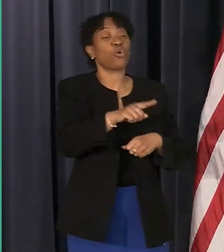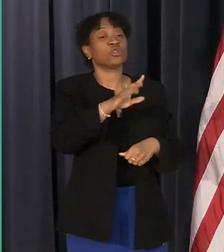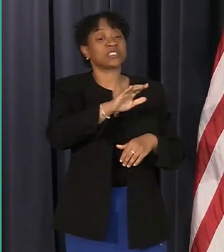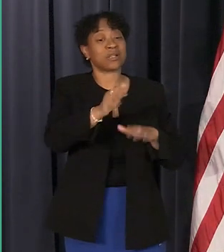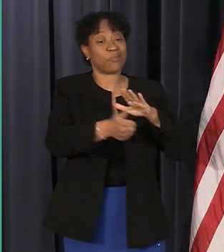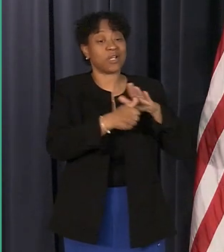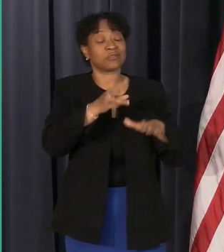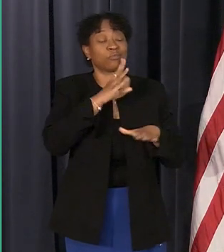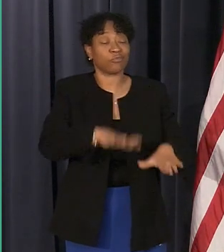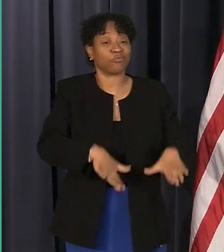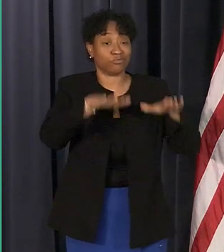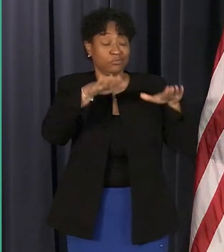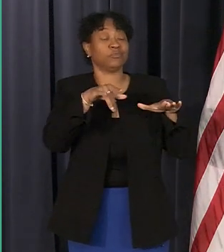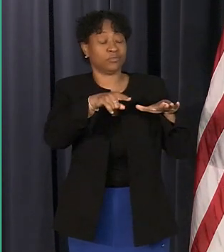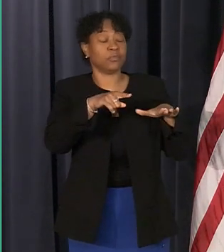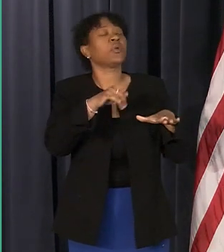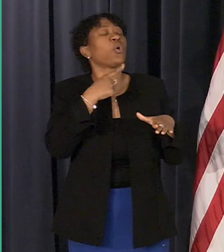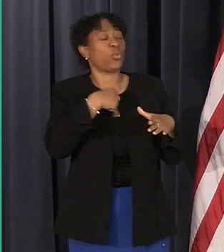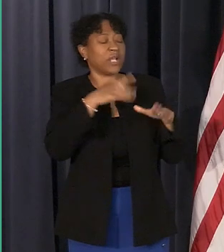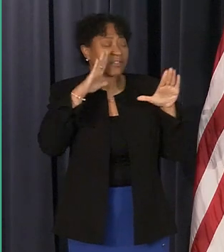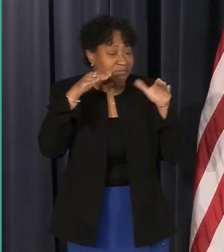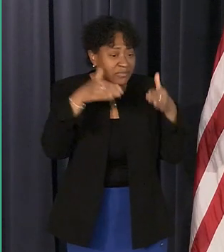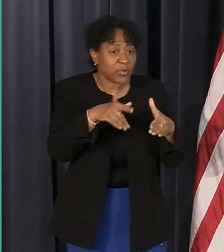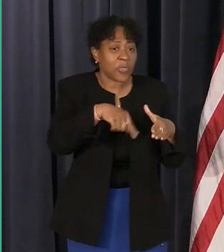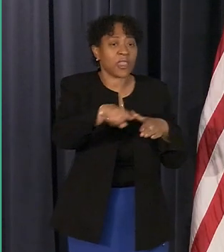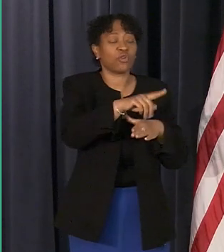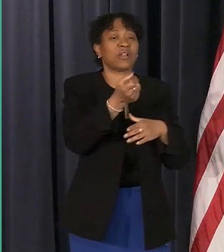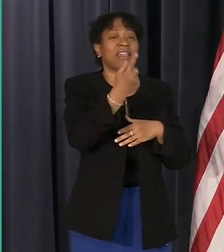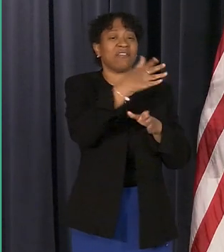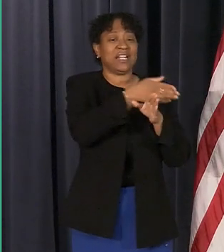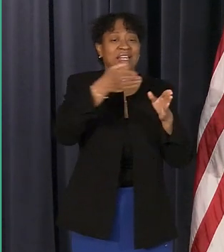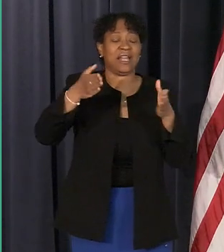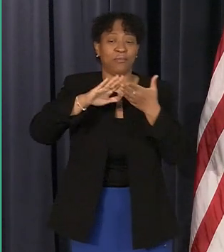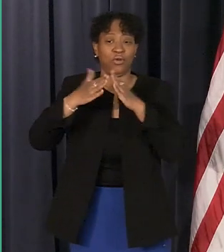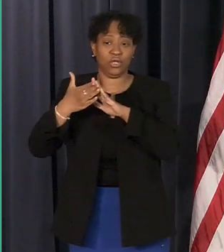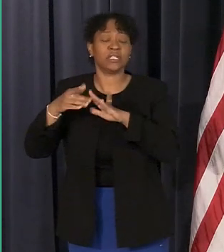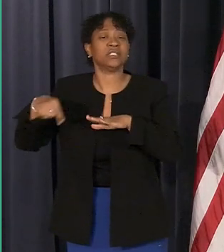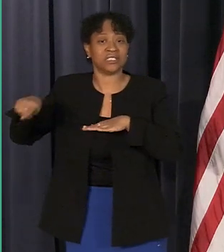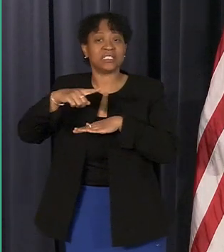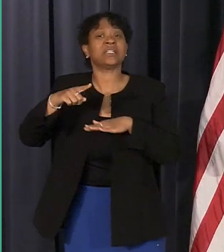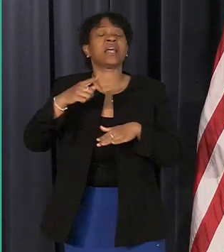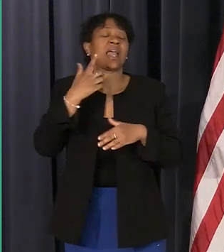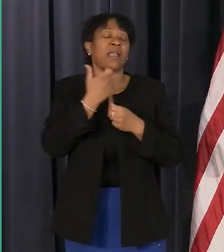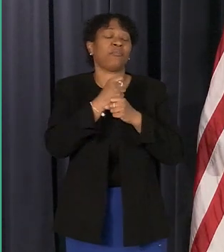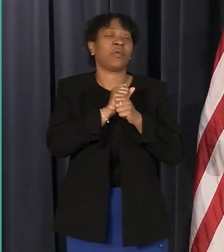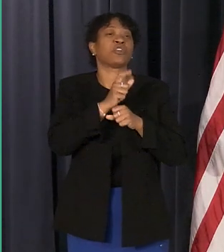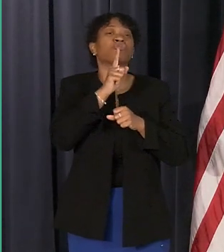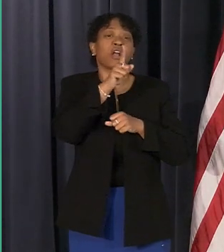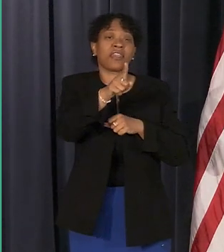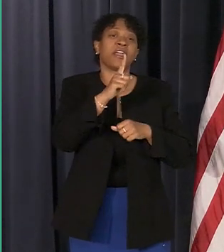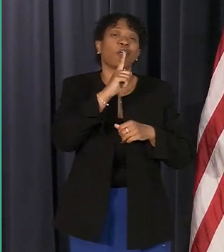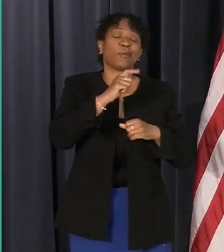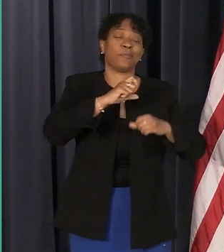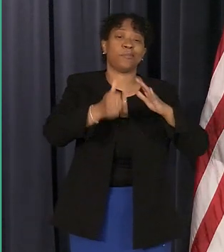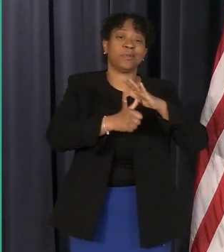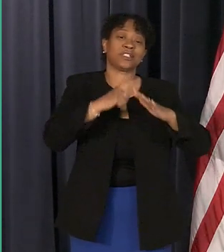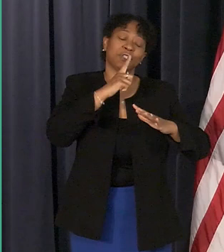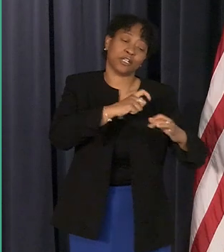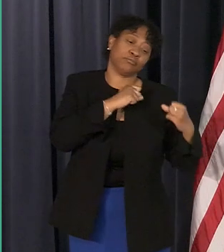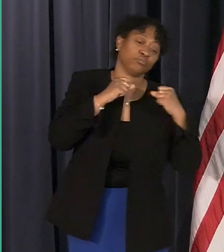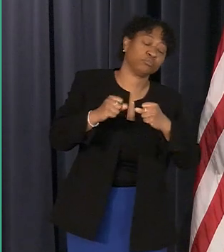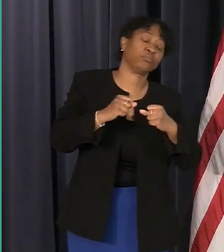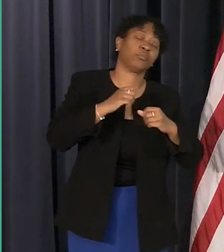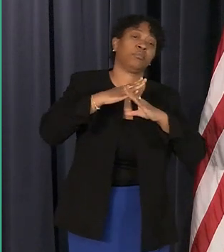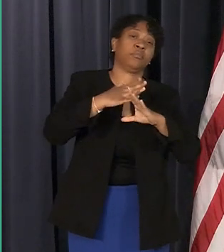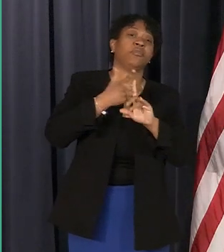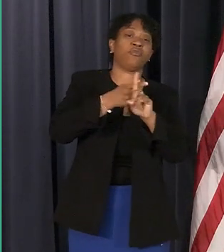we think it's easier to zero in on those 11 neighborhoods and and harden the basements than to tear up the city and try to to build a